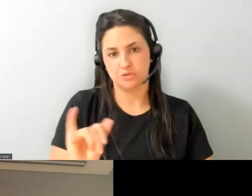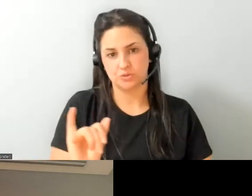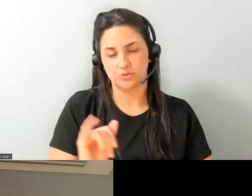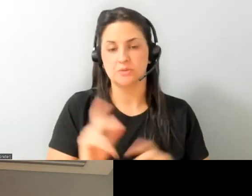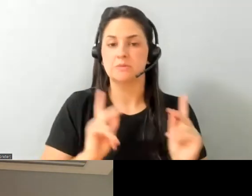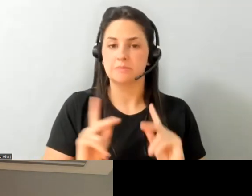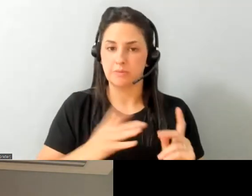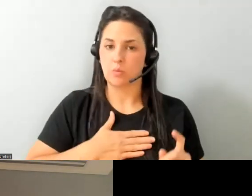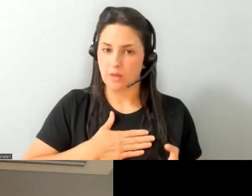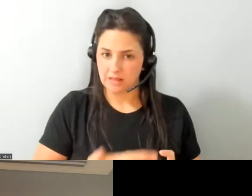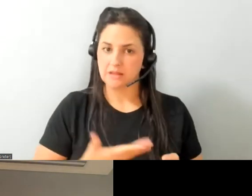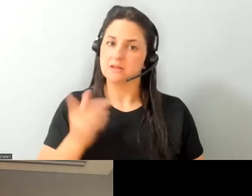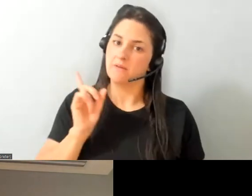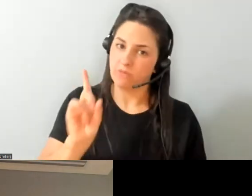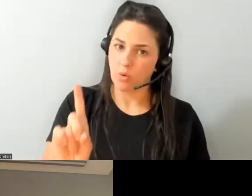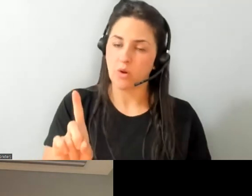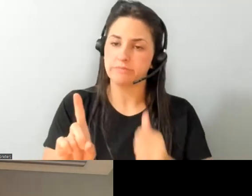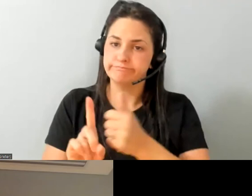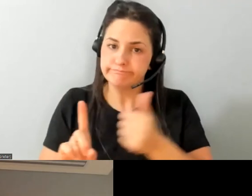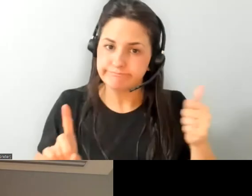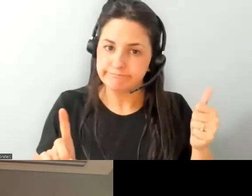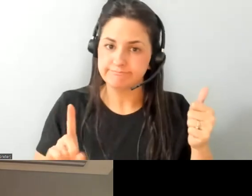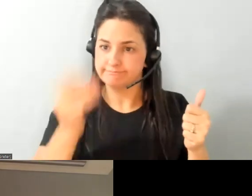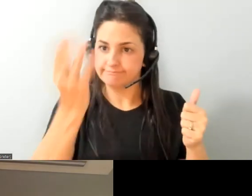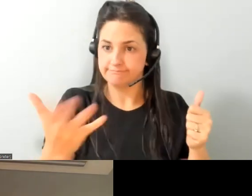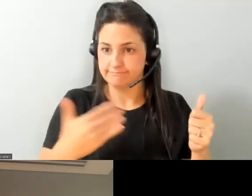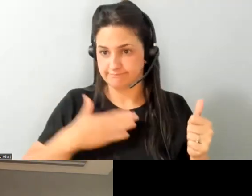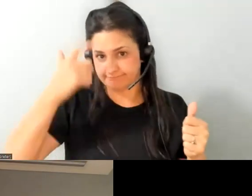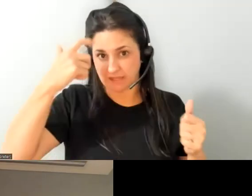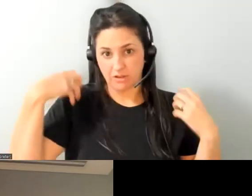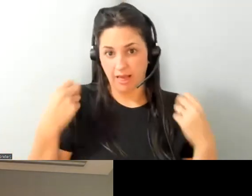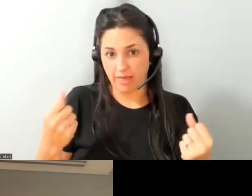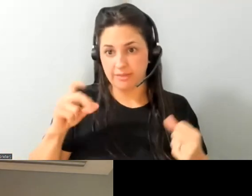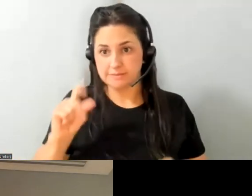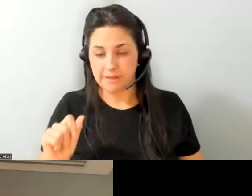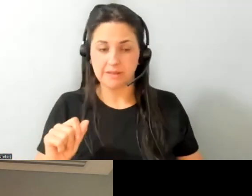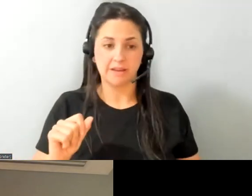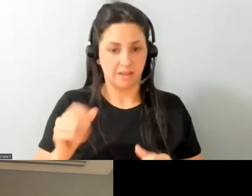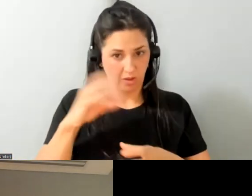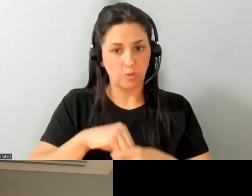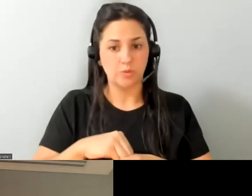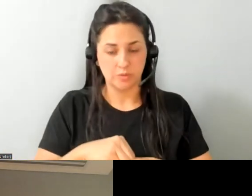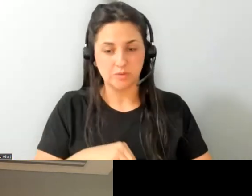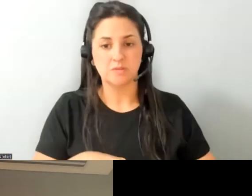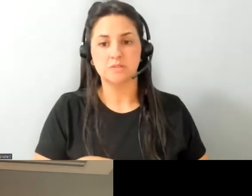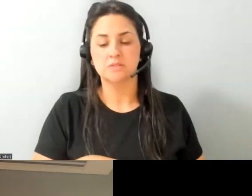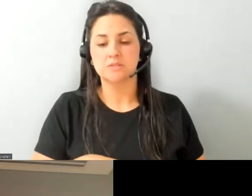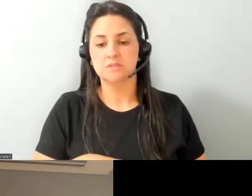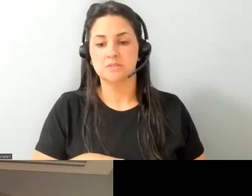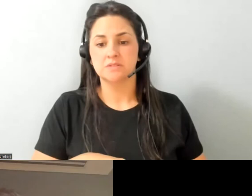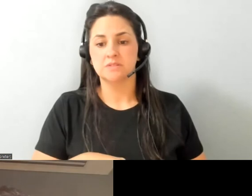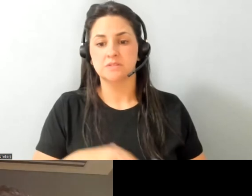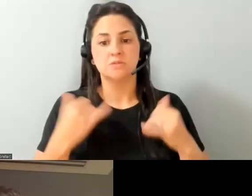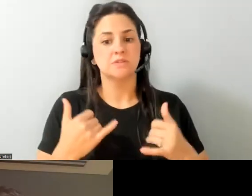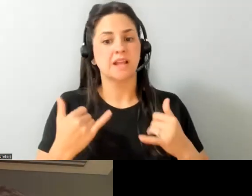and talking about hidden disabilities which has included mental health and we've also i think one of the things that we've talked about quite a lot today